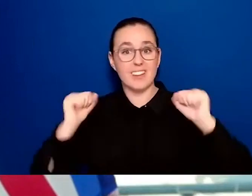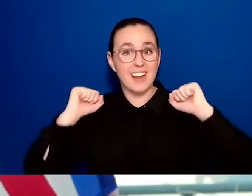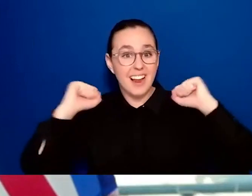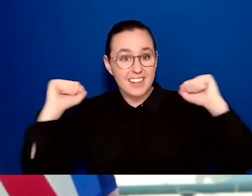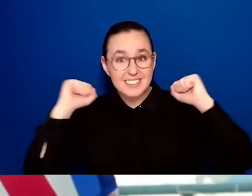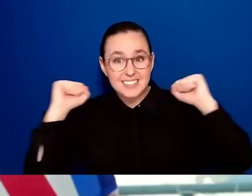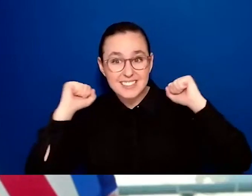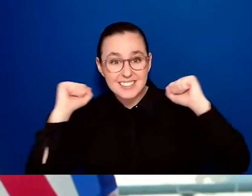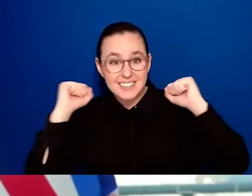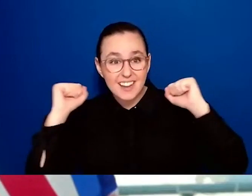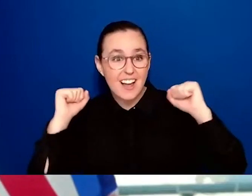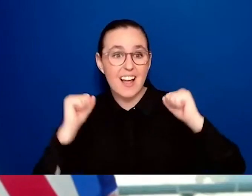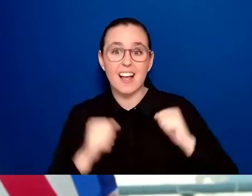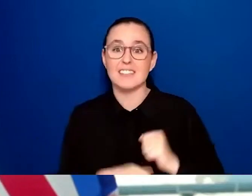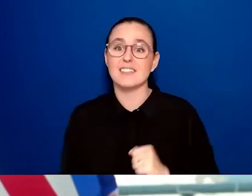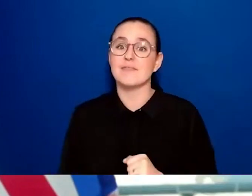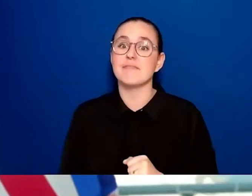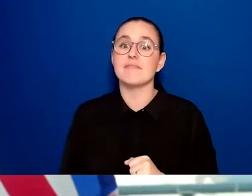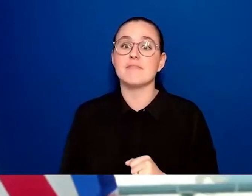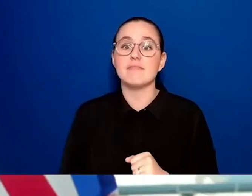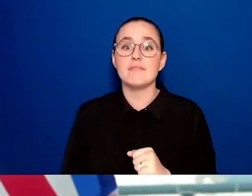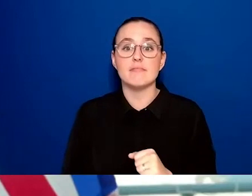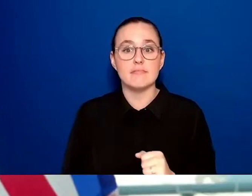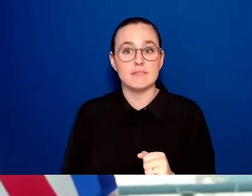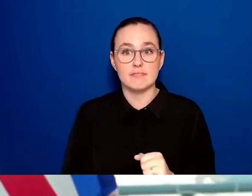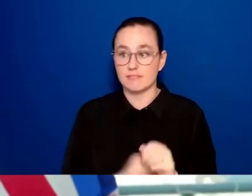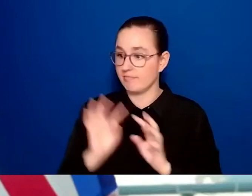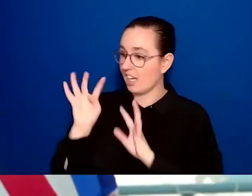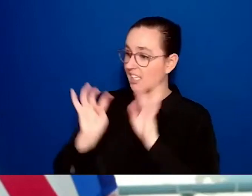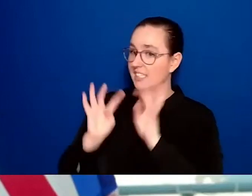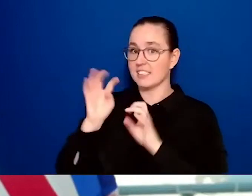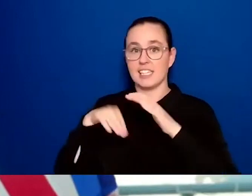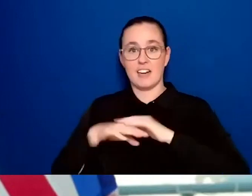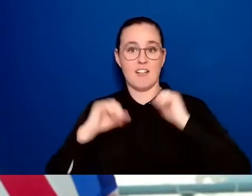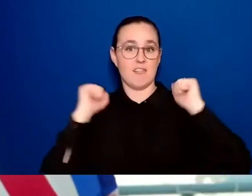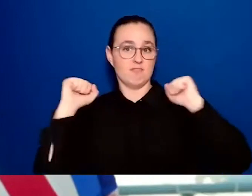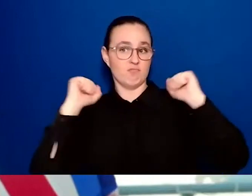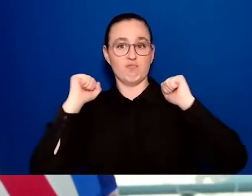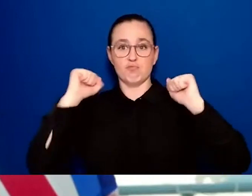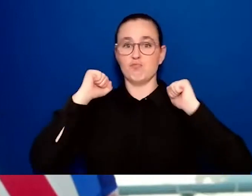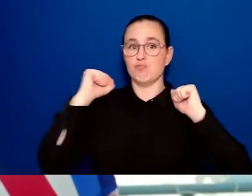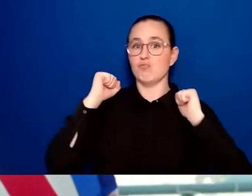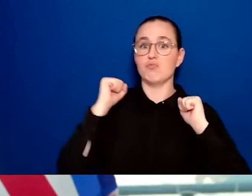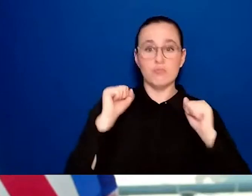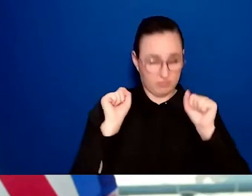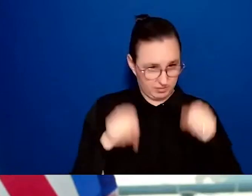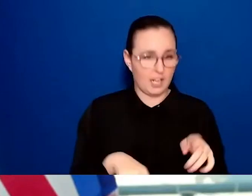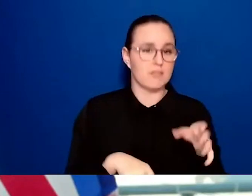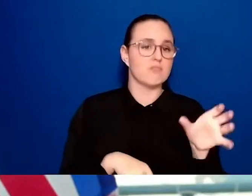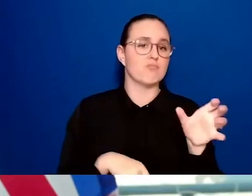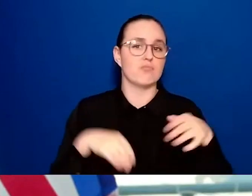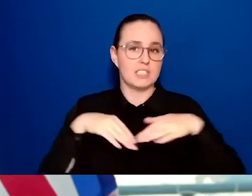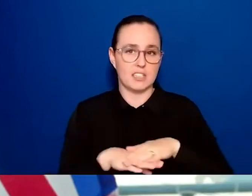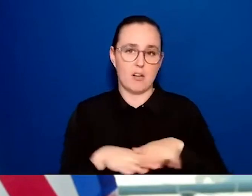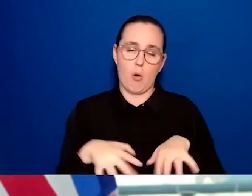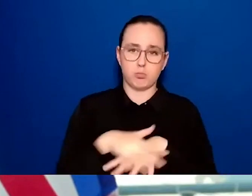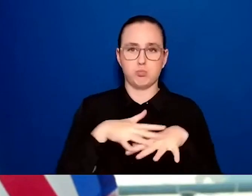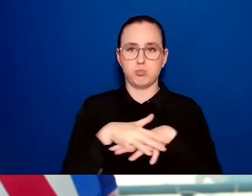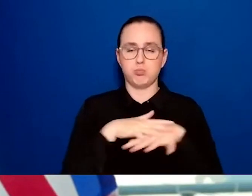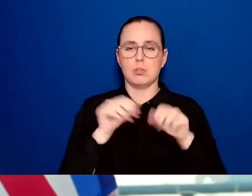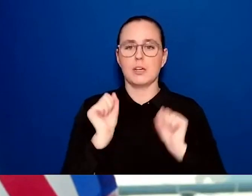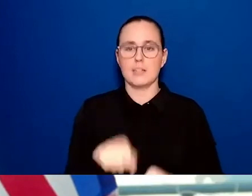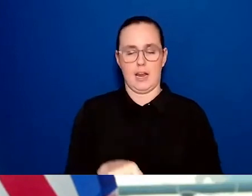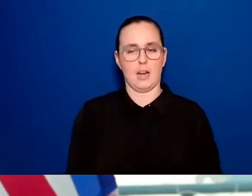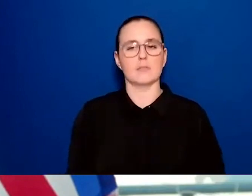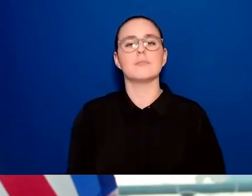making sure that the people who are participating are fully vaccinated. So it is one of the tools that allows us to lift some